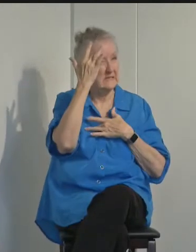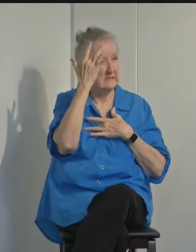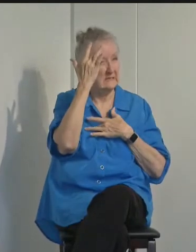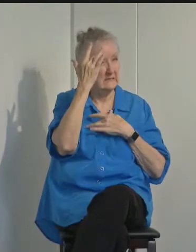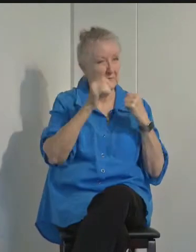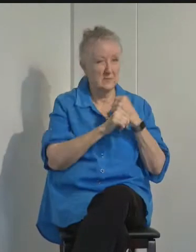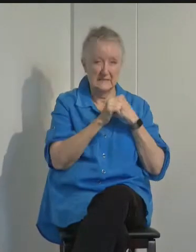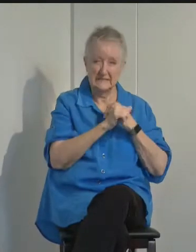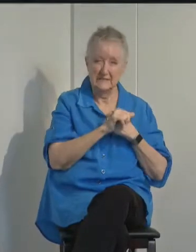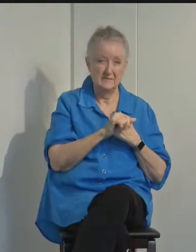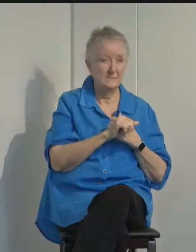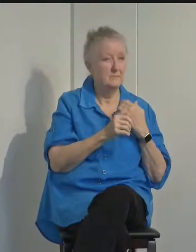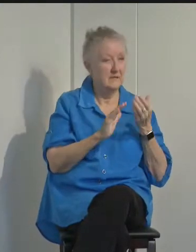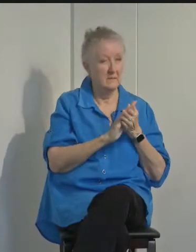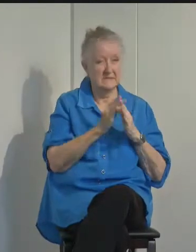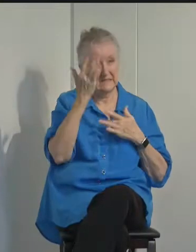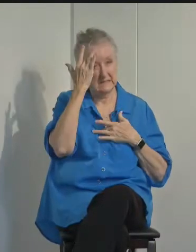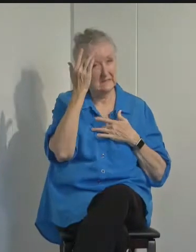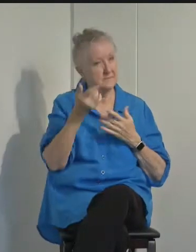catching this virus.